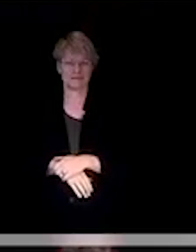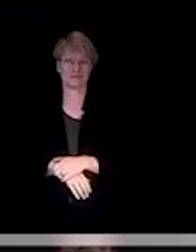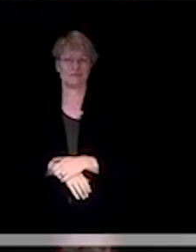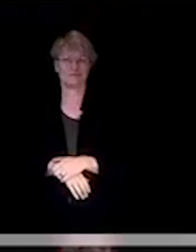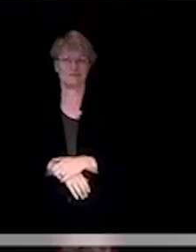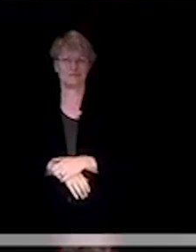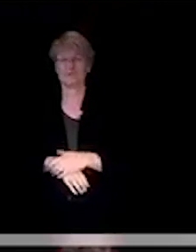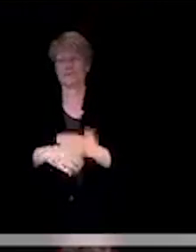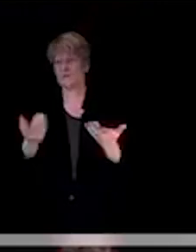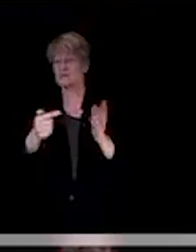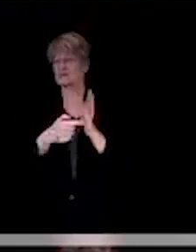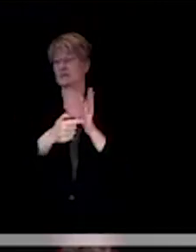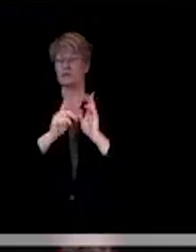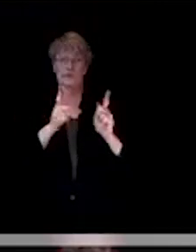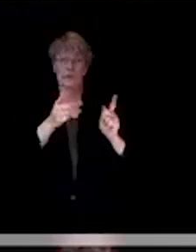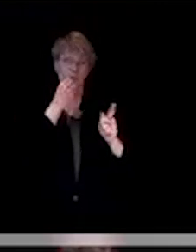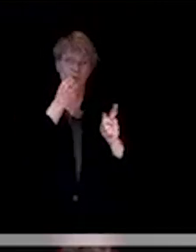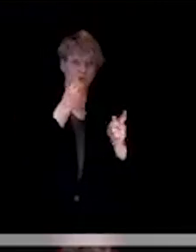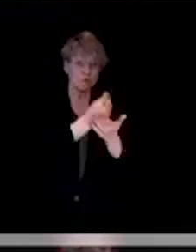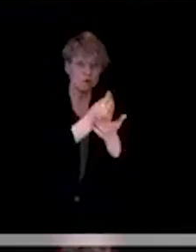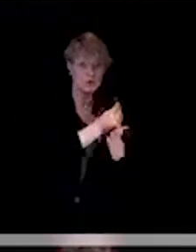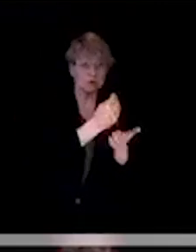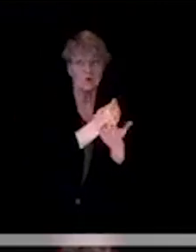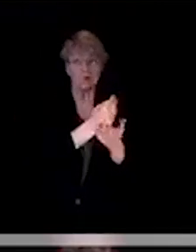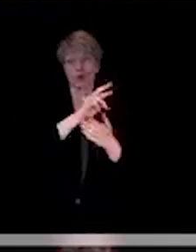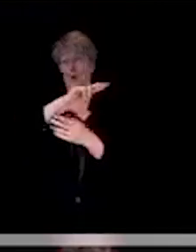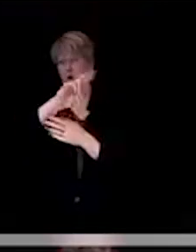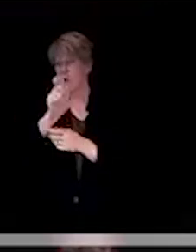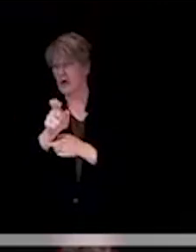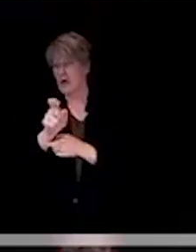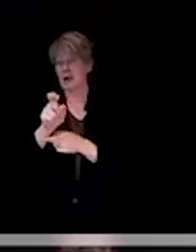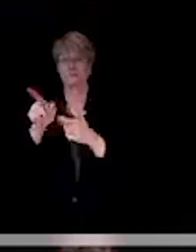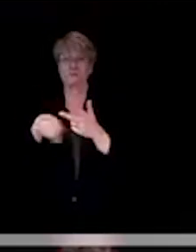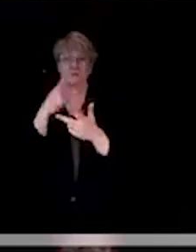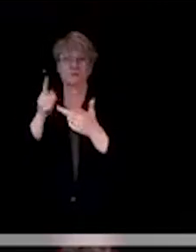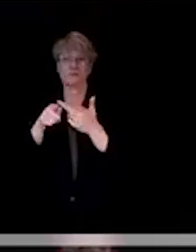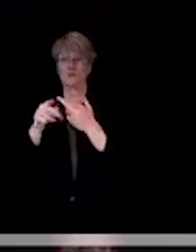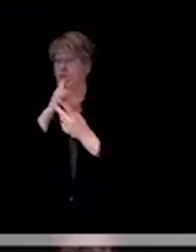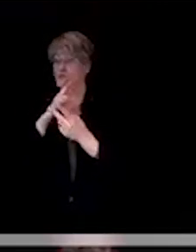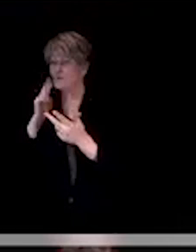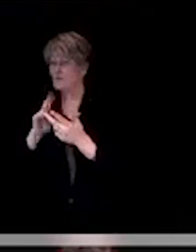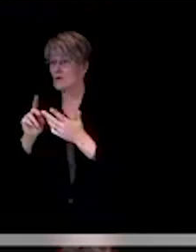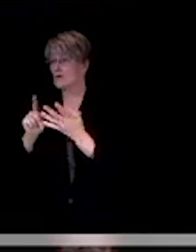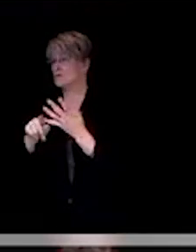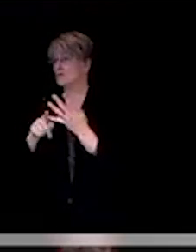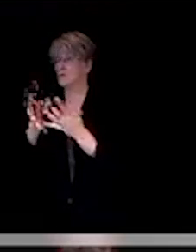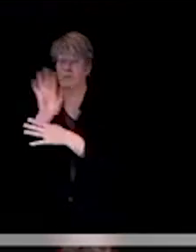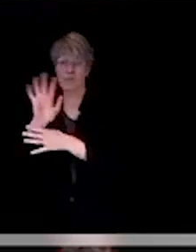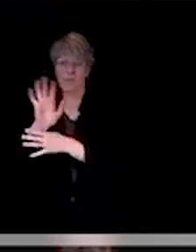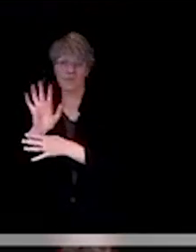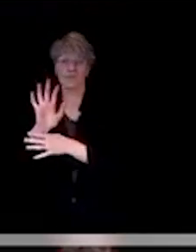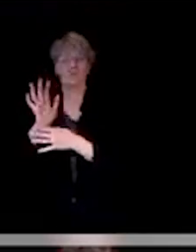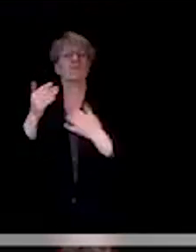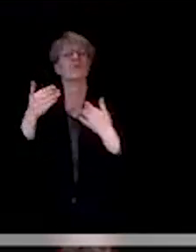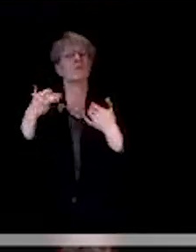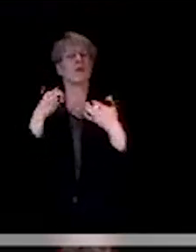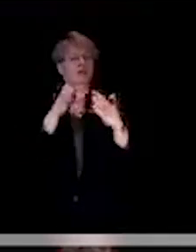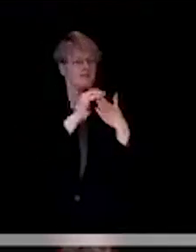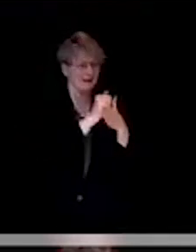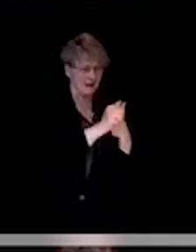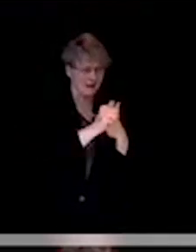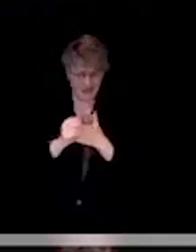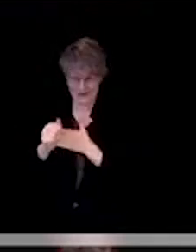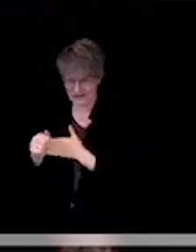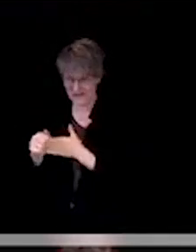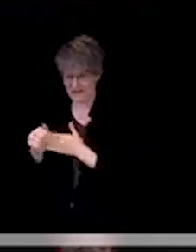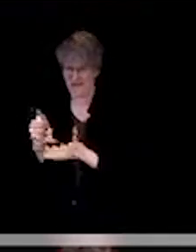out at the grocery store, we're at the pharmacy, if we go to our favorite restaurant, we're going to the movies, wherever it might be, there's guidance in place to ensure that that's done